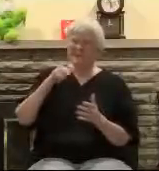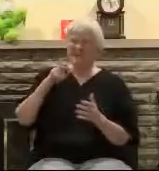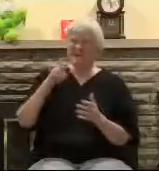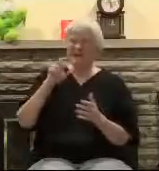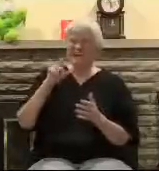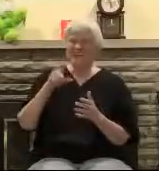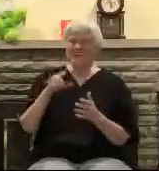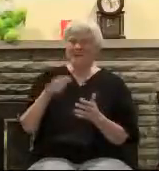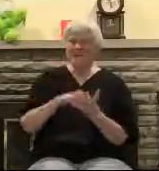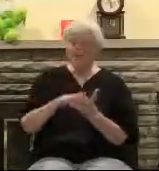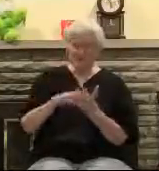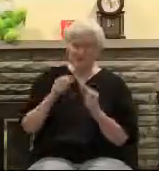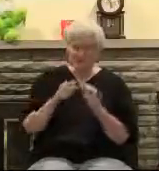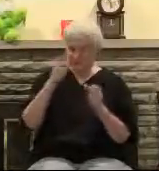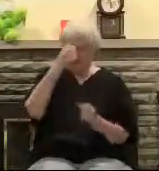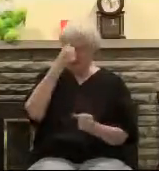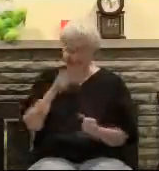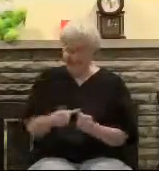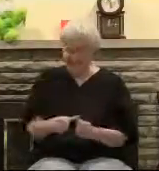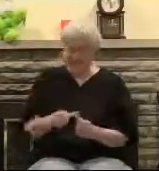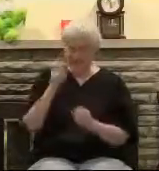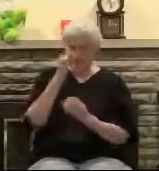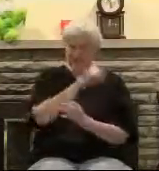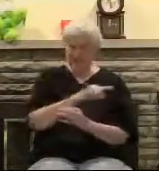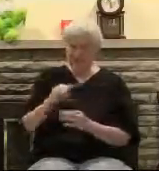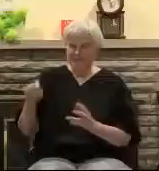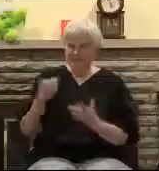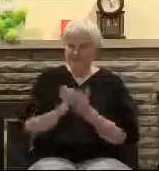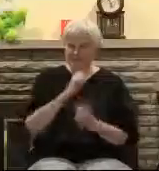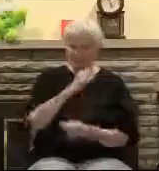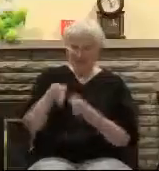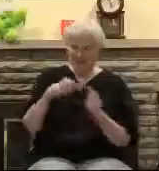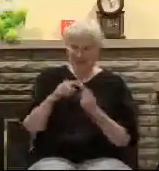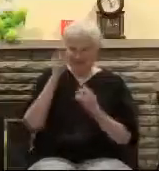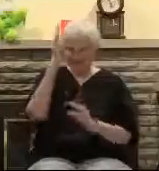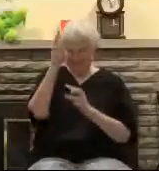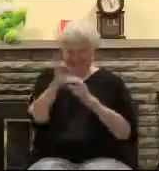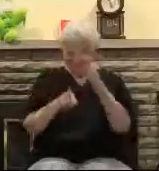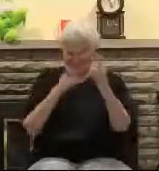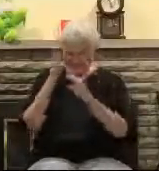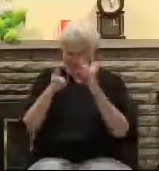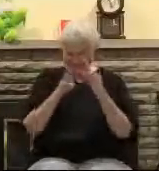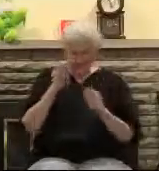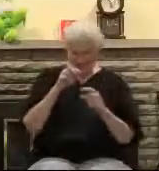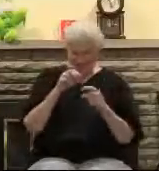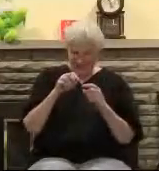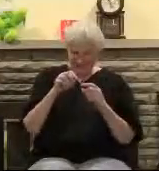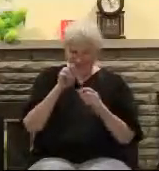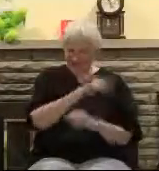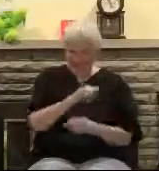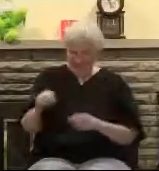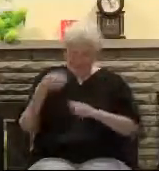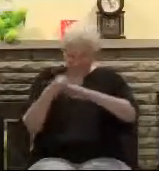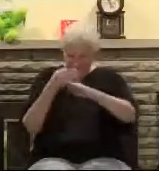to remind them that when he visited them in person, he says, For I delivered unto